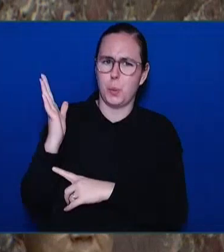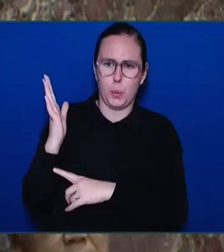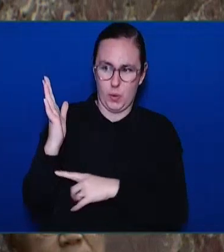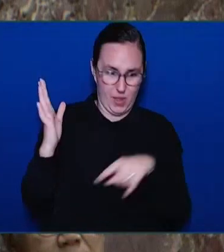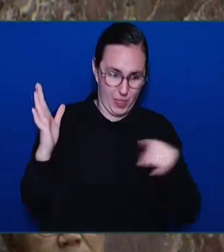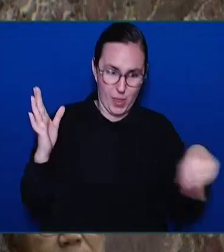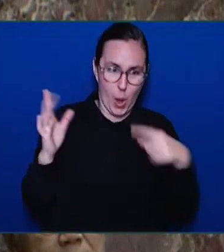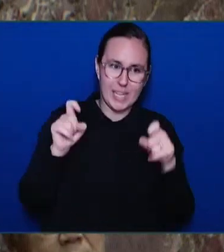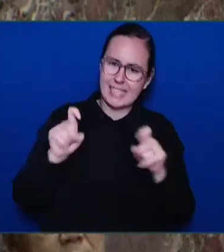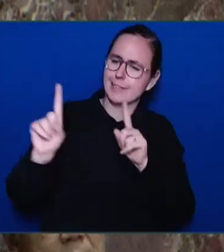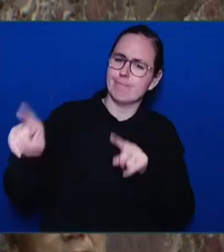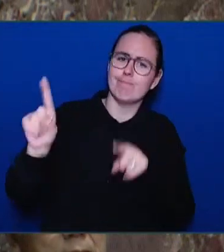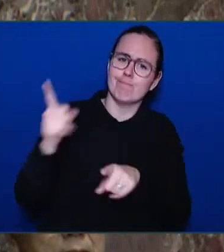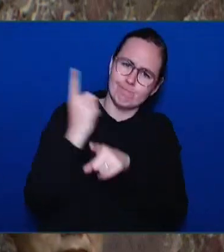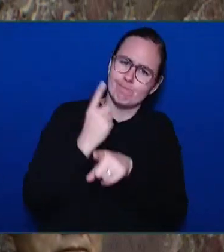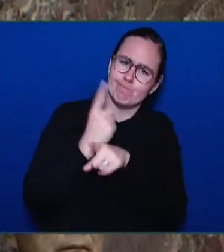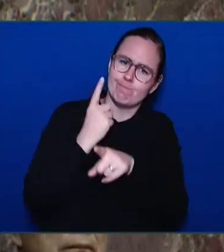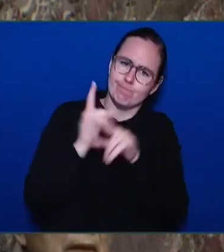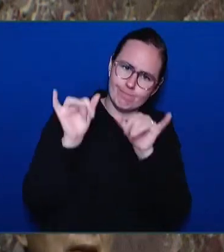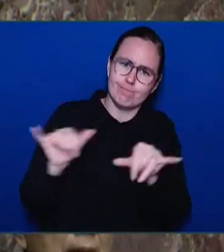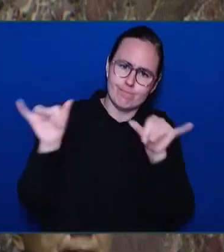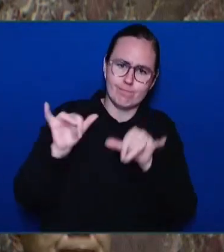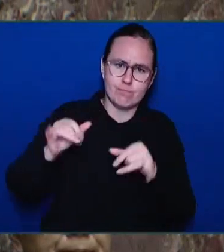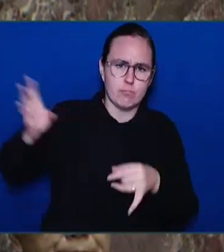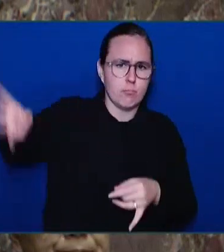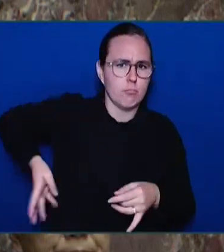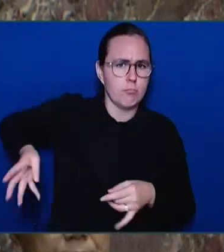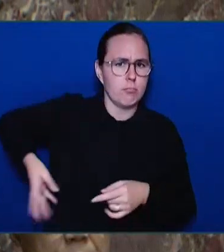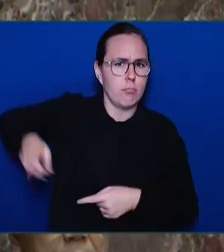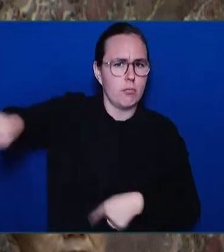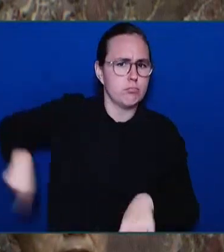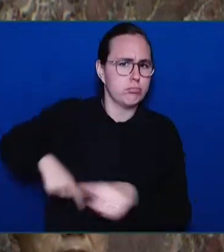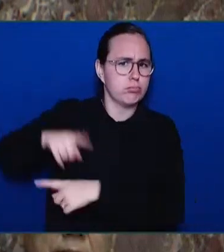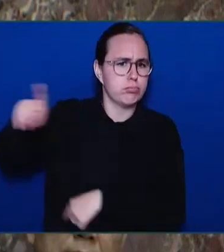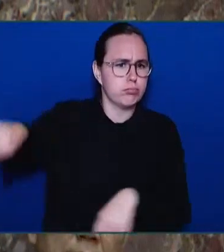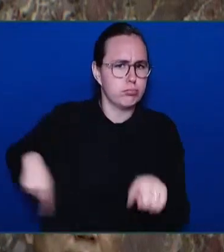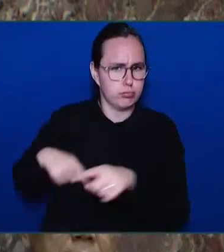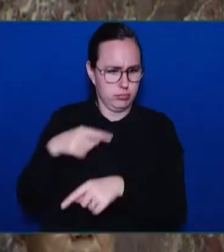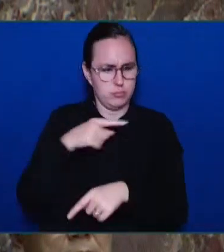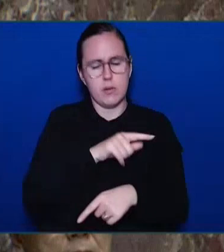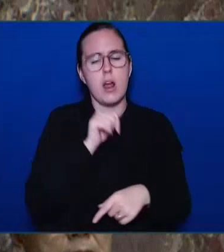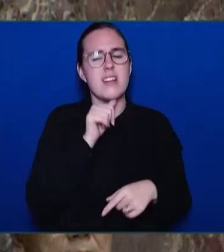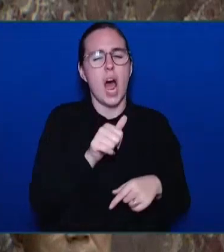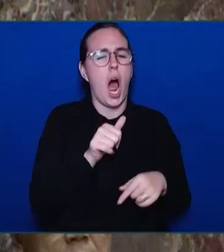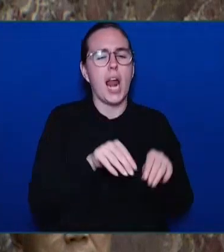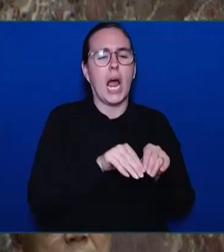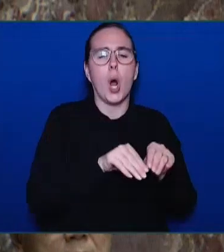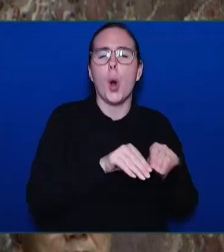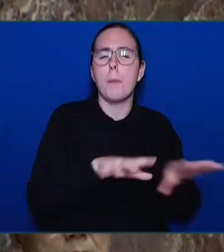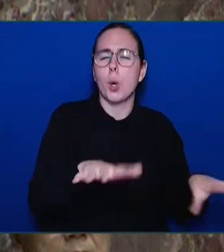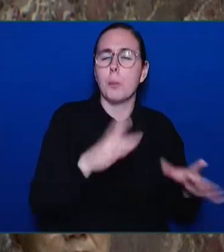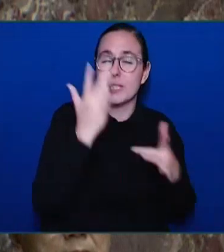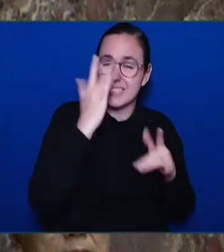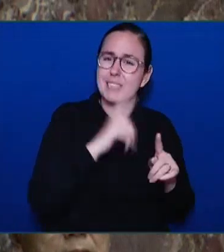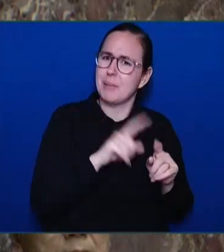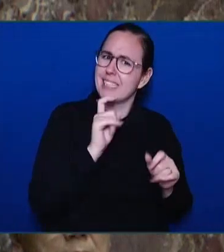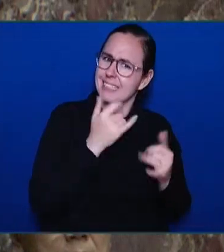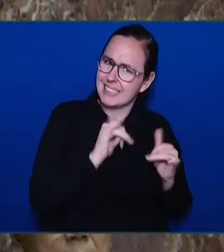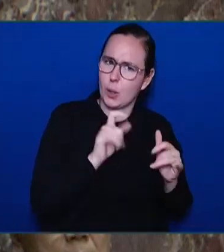diseases. While the world is actively engaged on the four major non-communicable diseases,